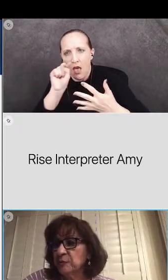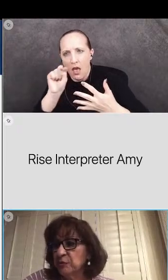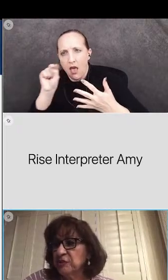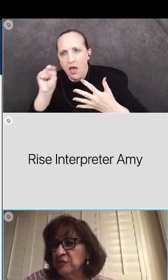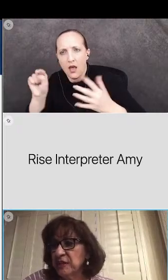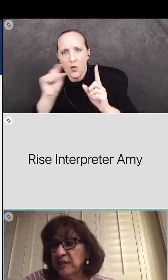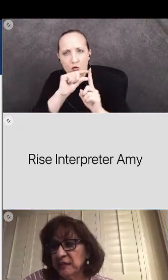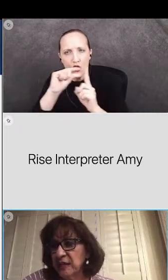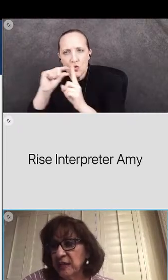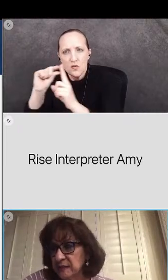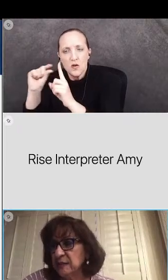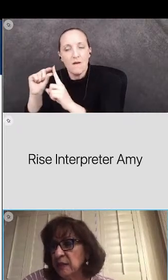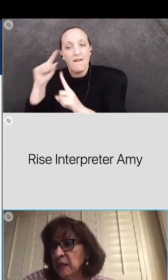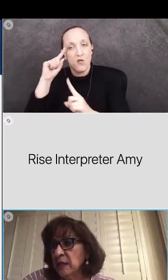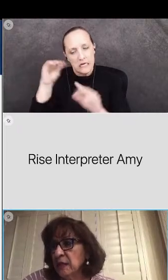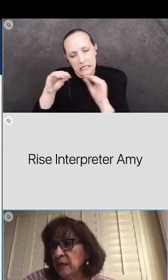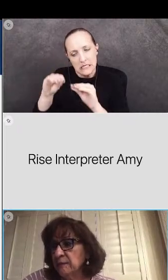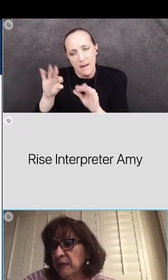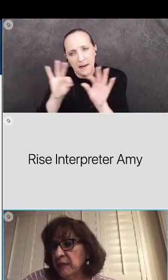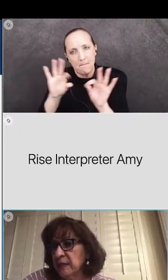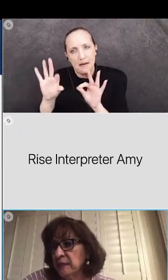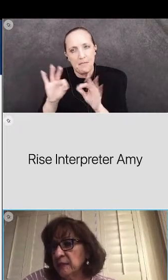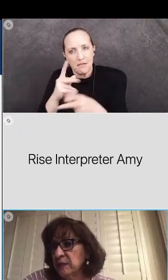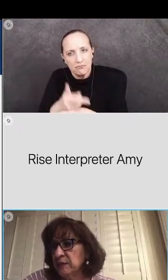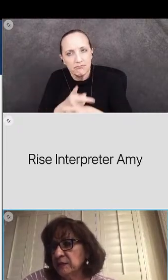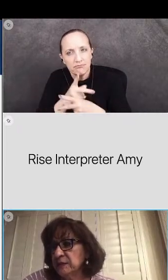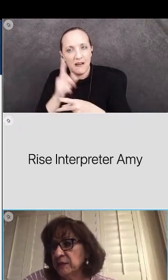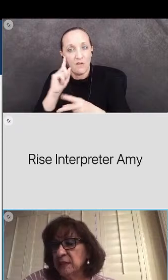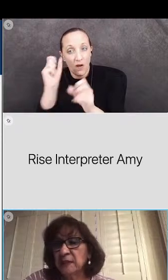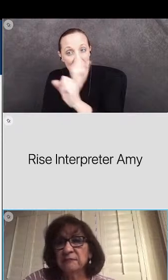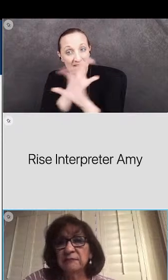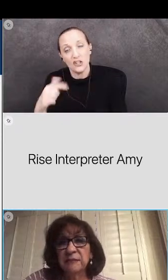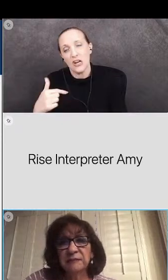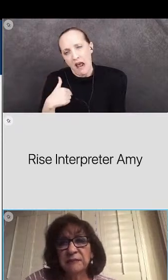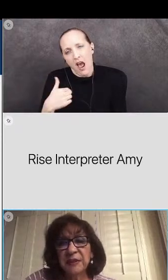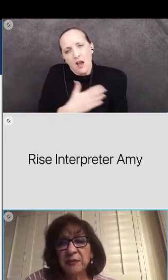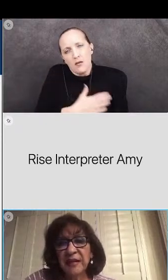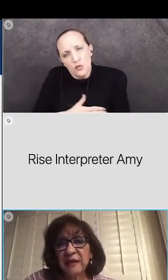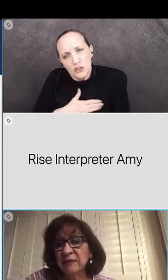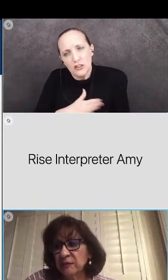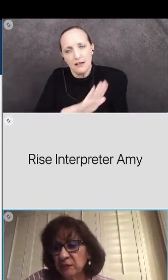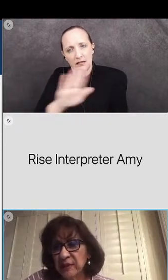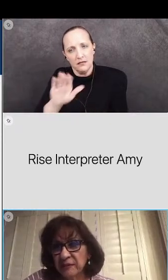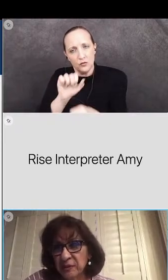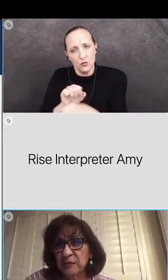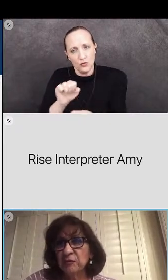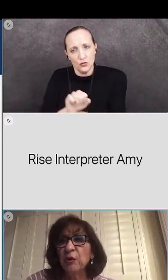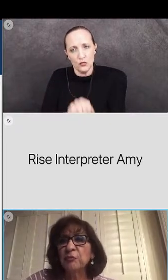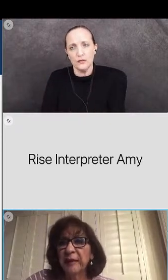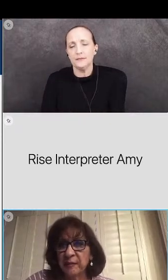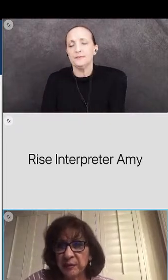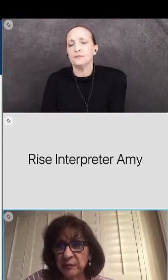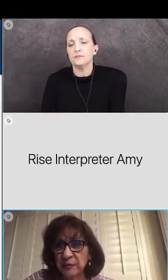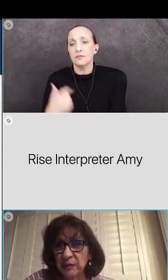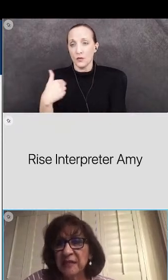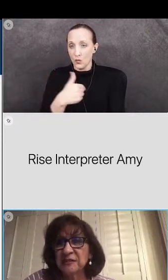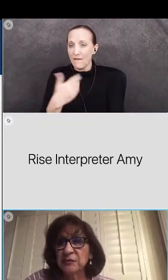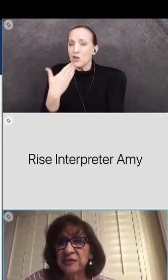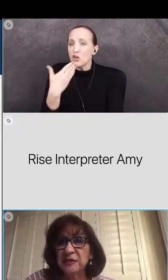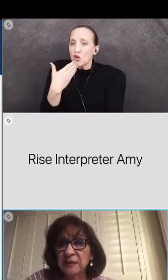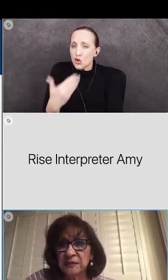i really appreciate that um and you know it's uh you know we have a we have a good roadmap